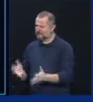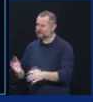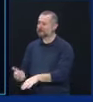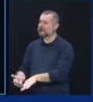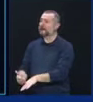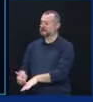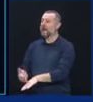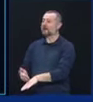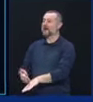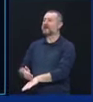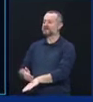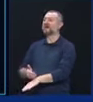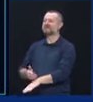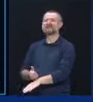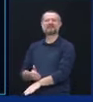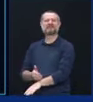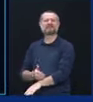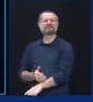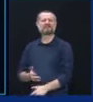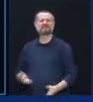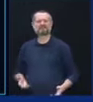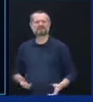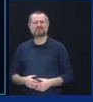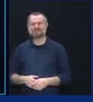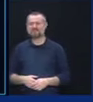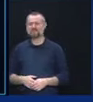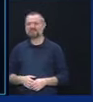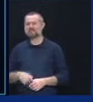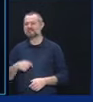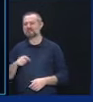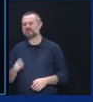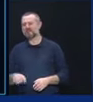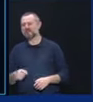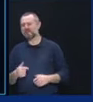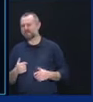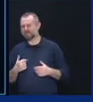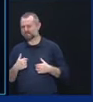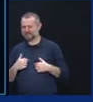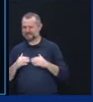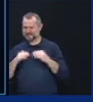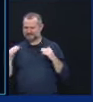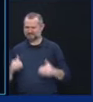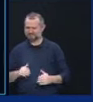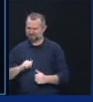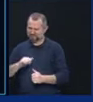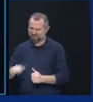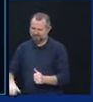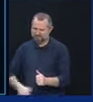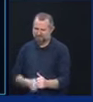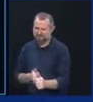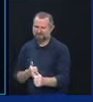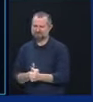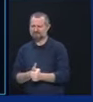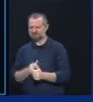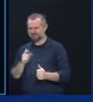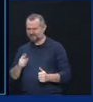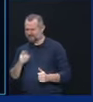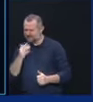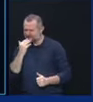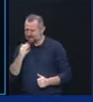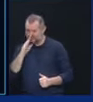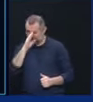More, create a redundant system so you have a strong hospital system